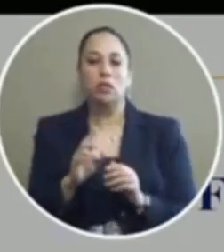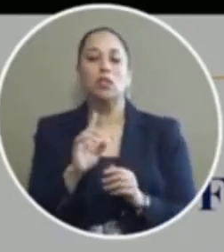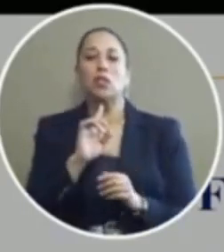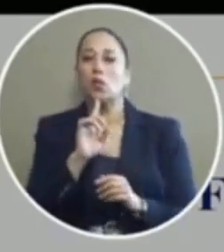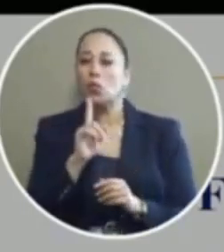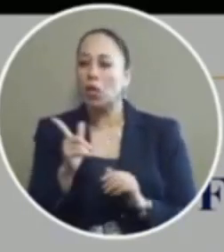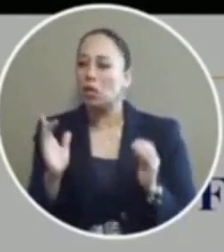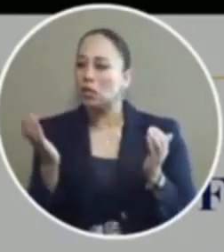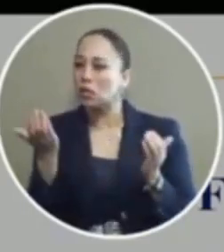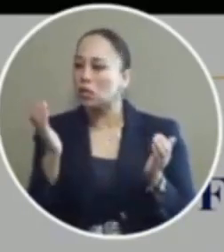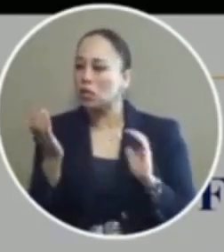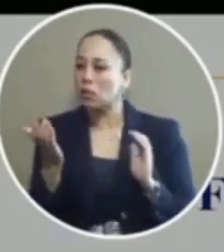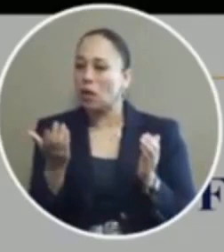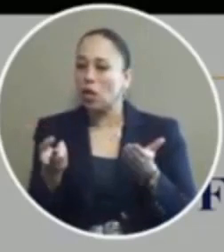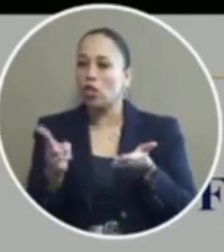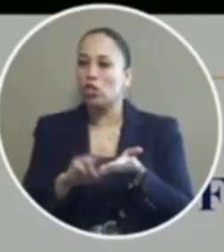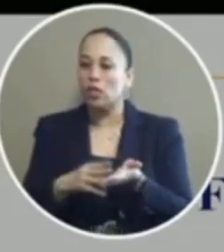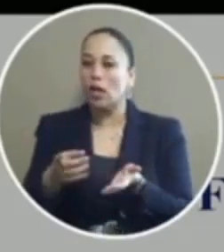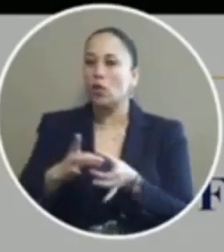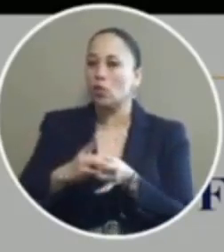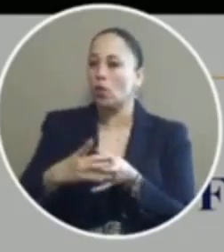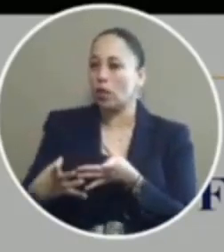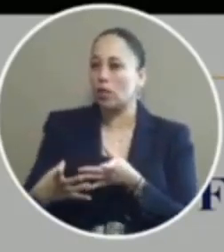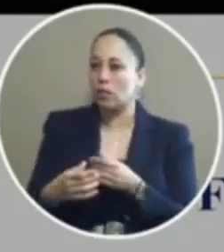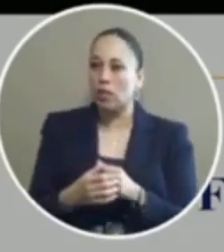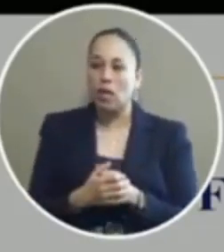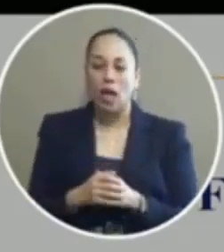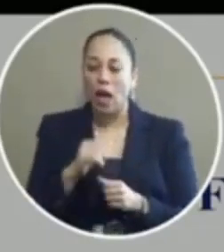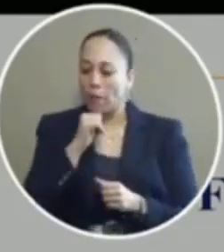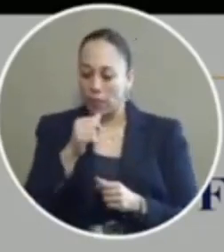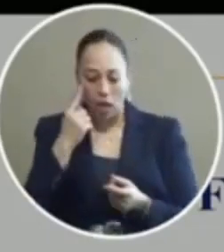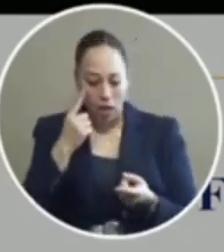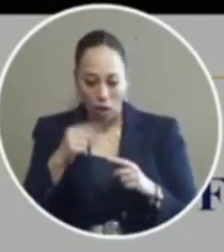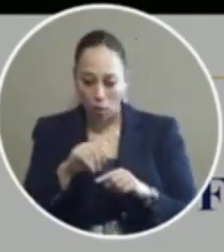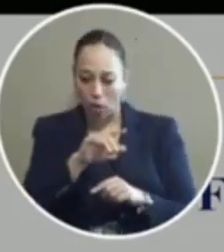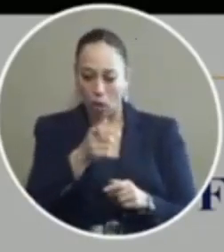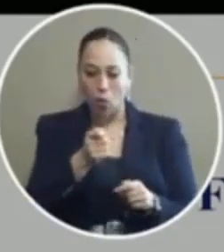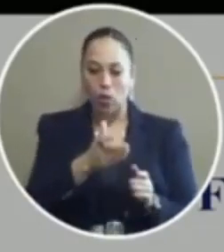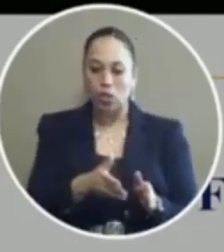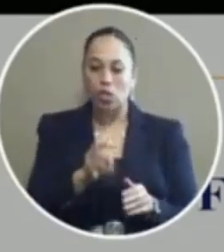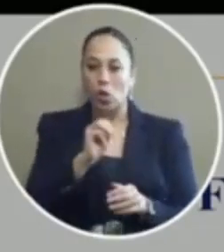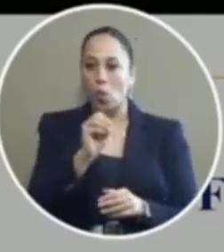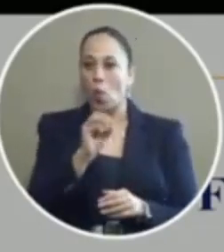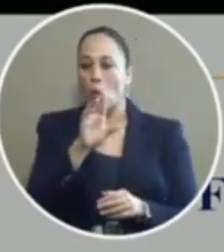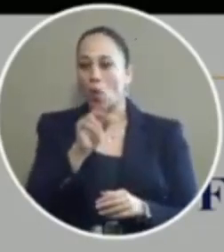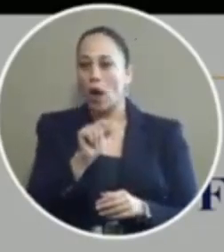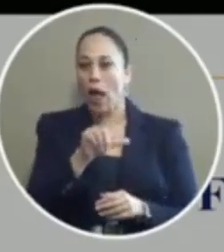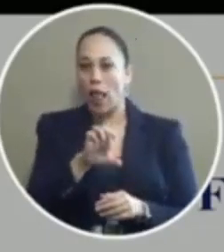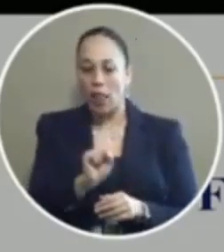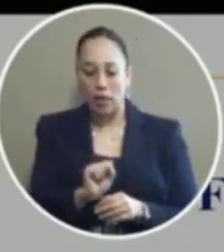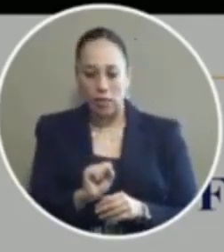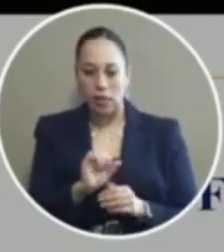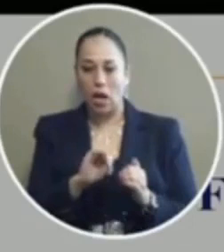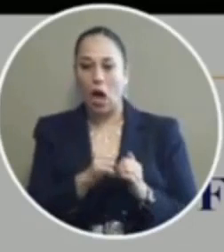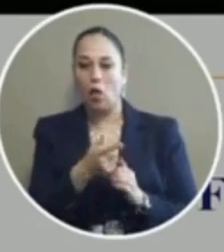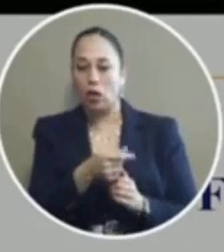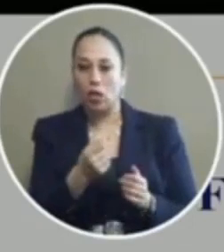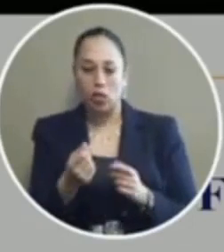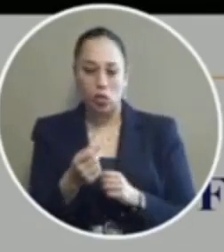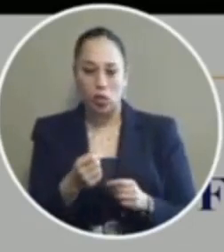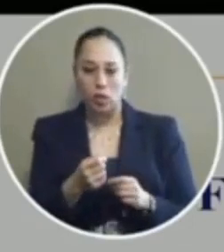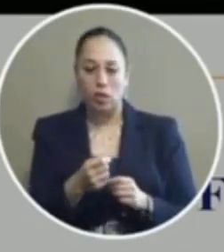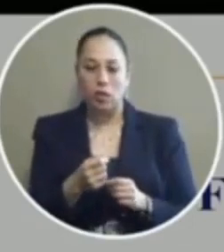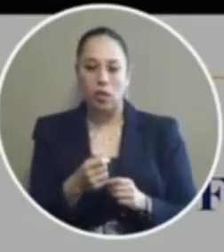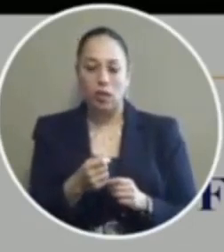they're very similar to site and release I do not agree with judge Morales's character the way he has characterized